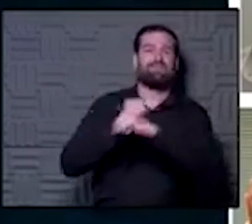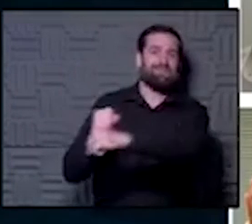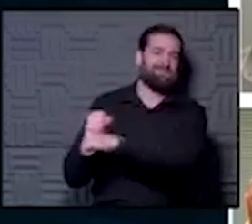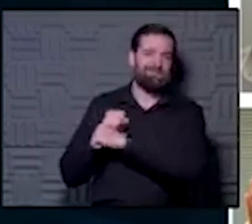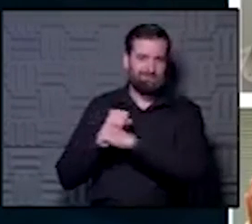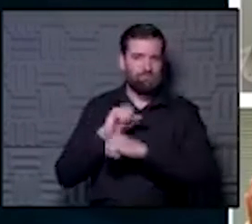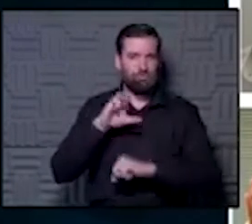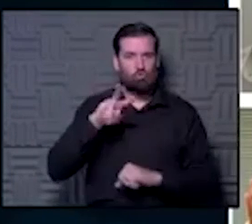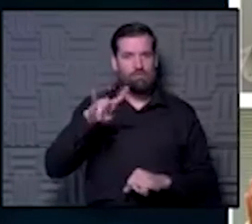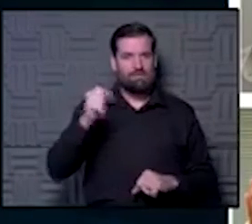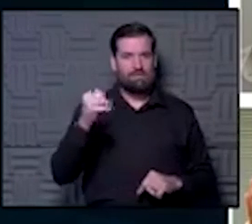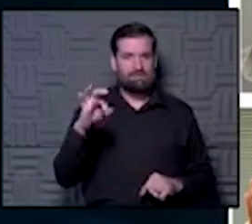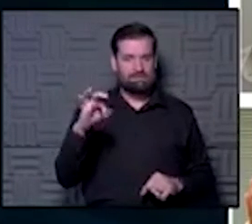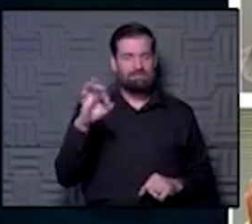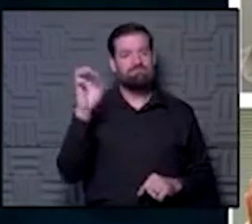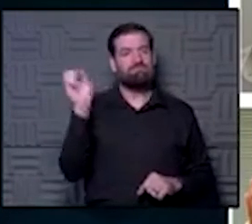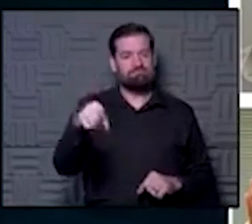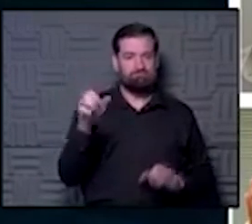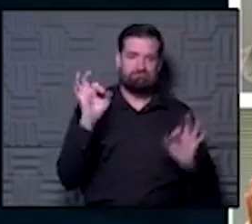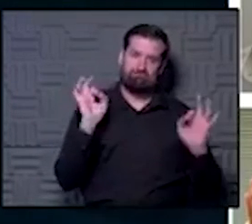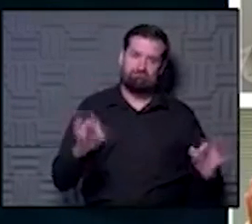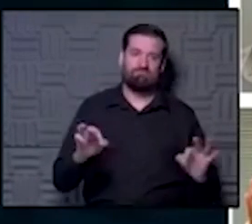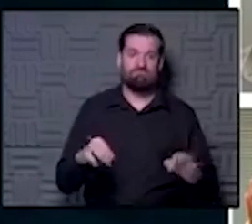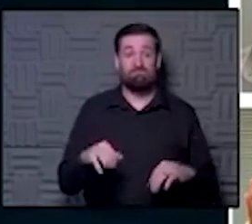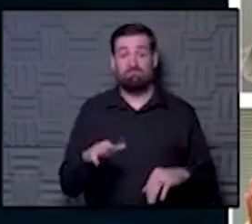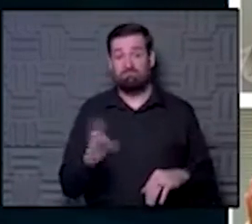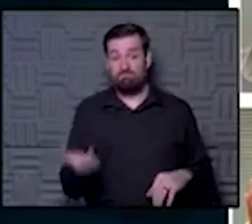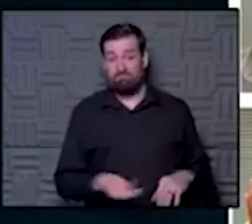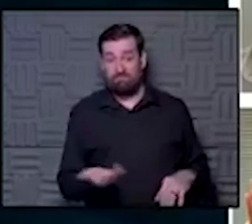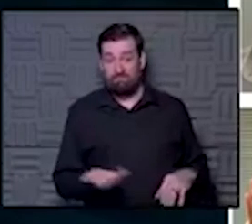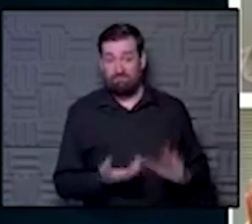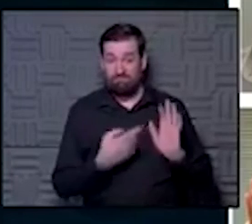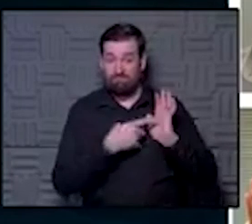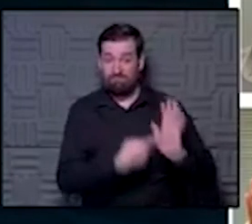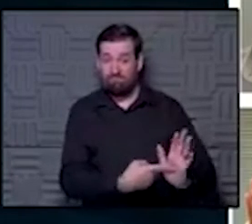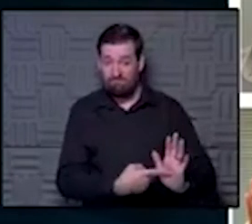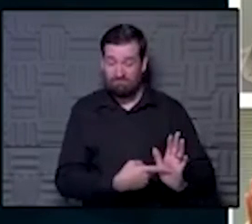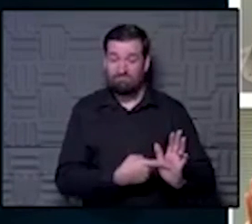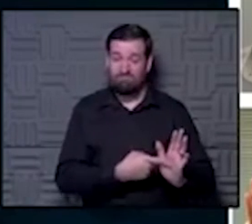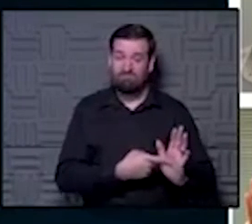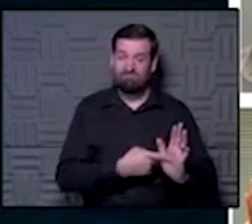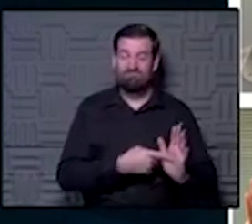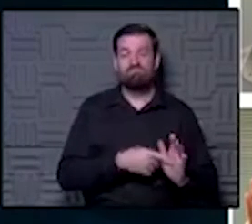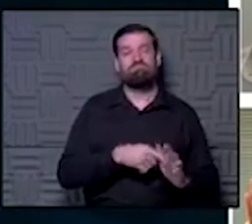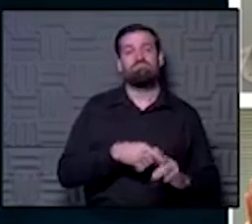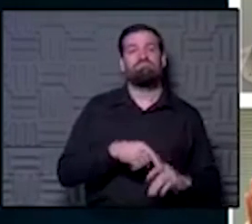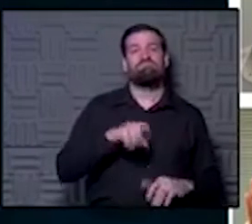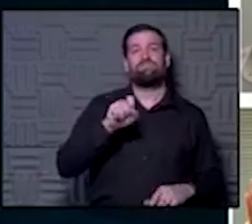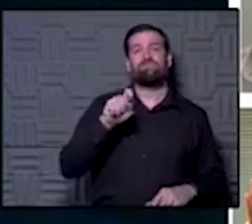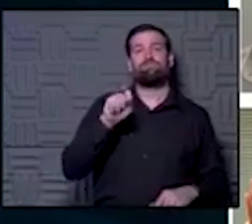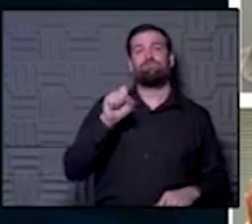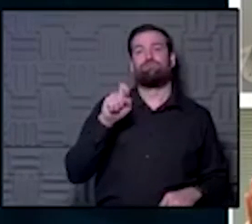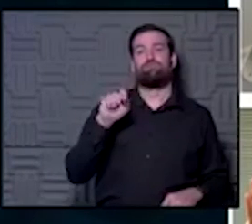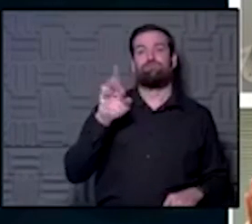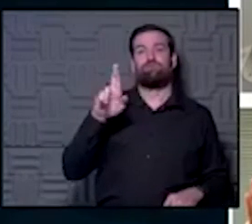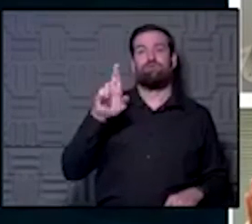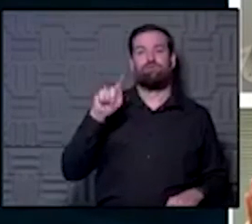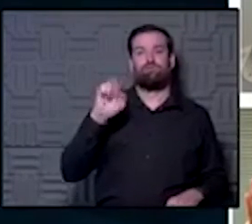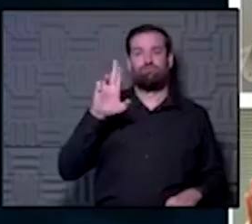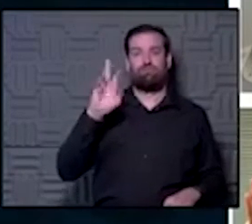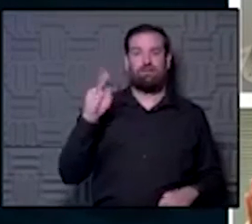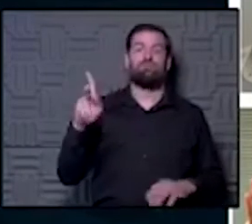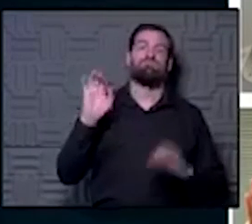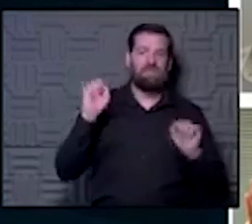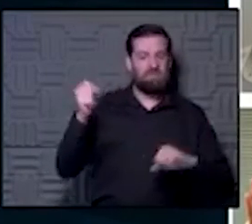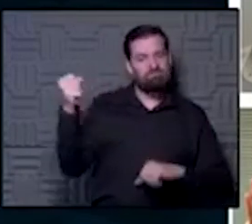COVID-19. Yes, indeed. yeah, that's me down there showing the love for Star Trek. He loves giving people a tool and the power to beat